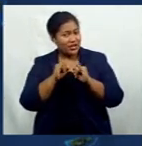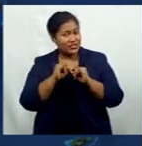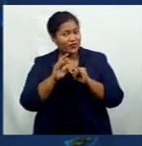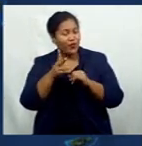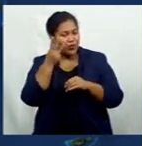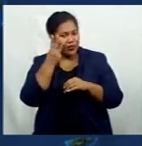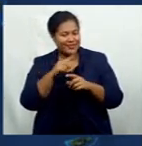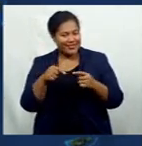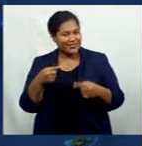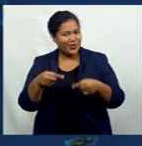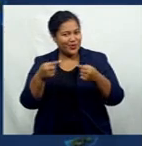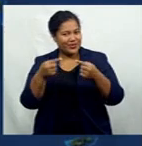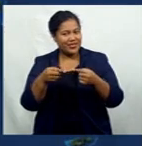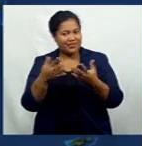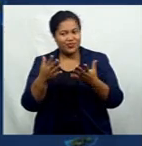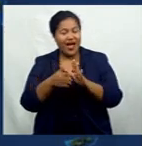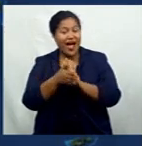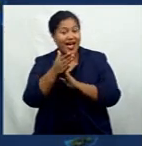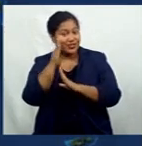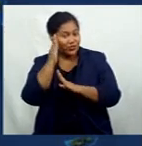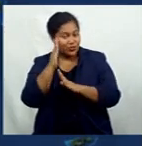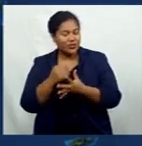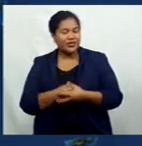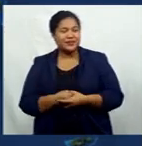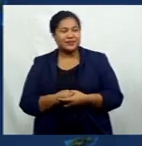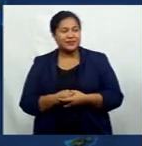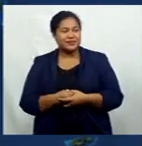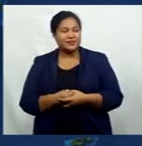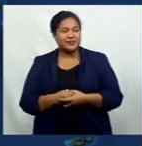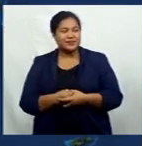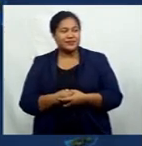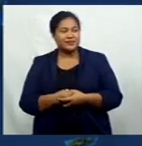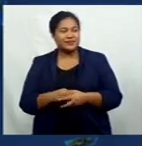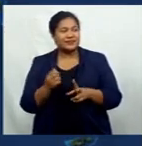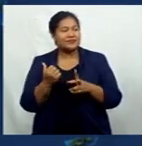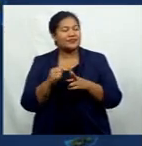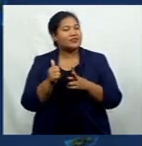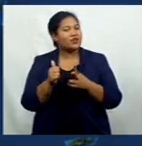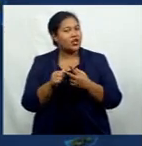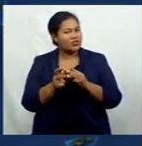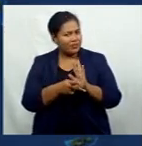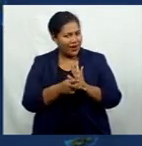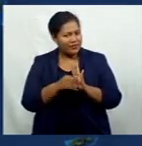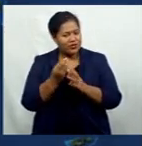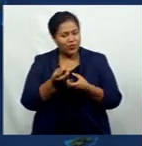in secondary schools and likewise in the GIA in getting to rugby.